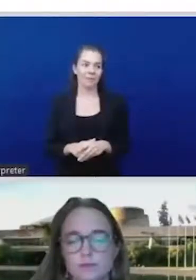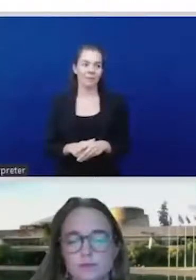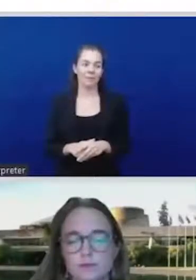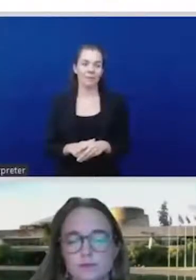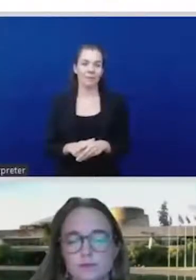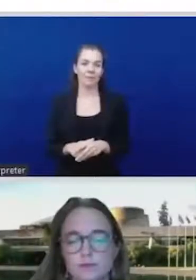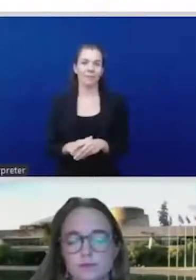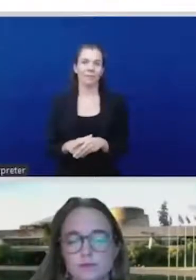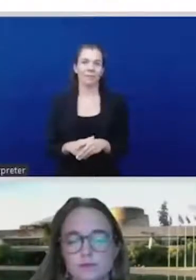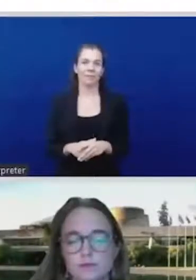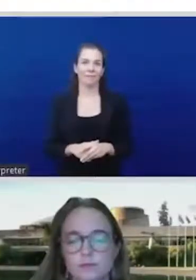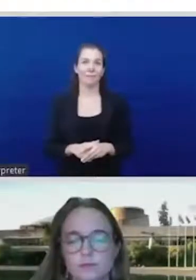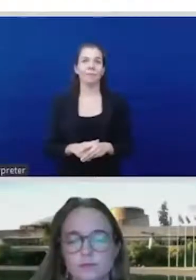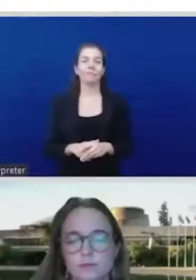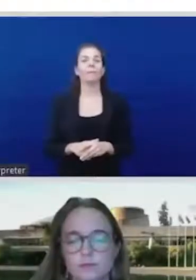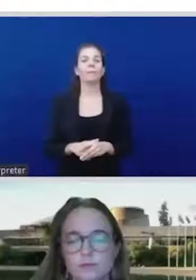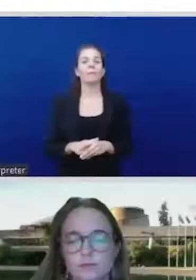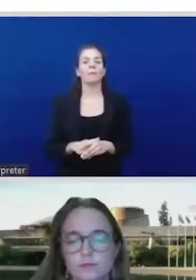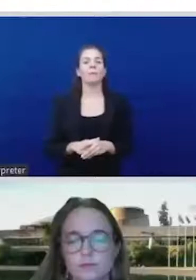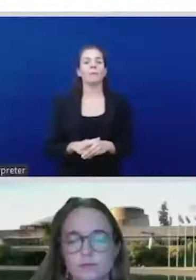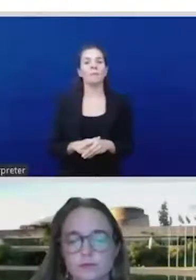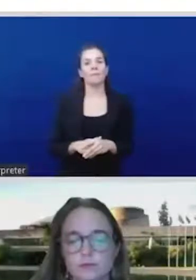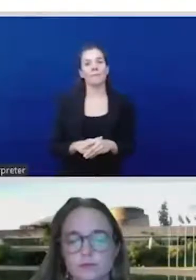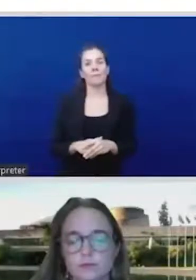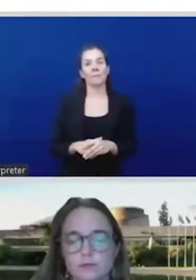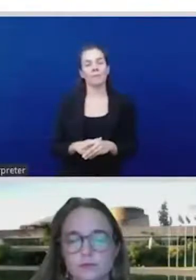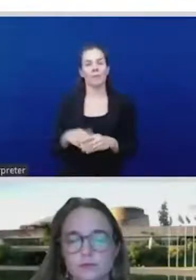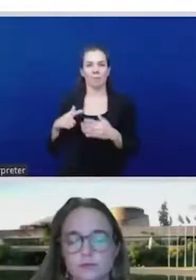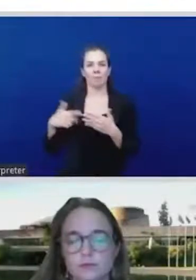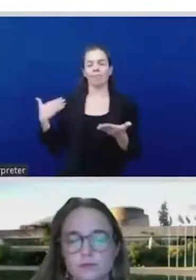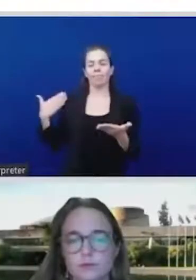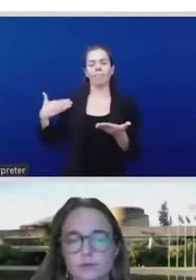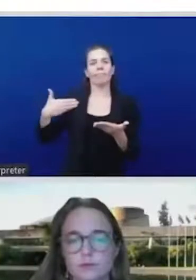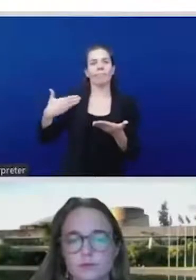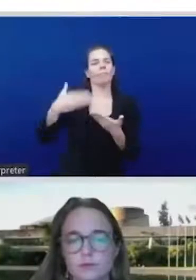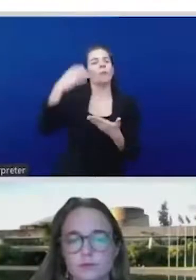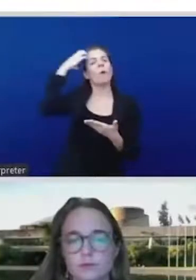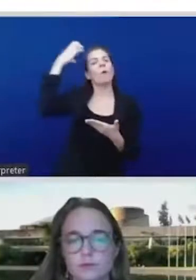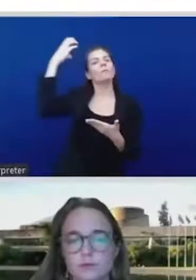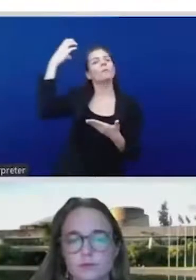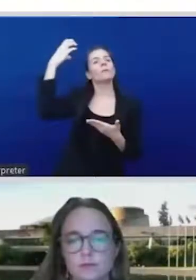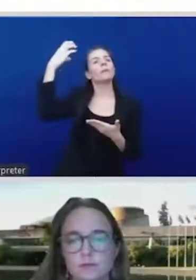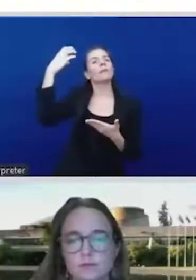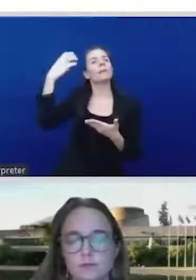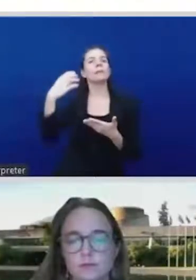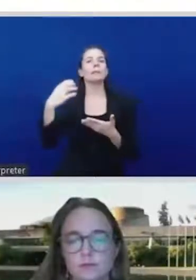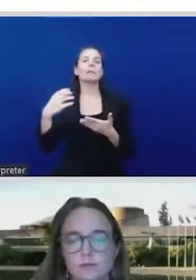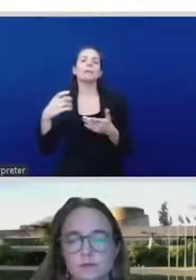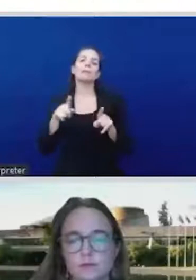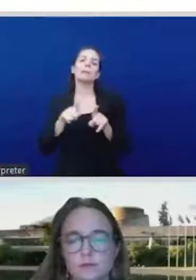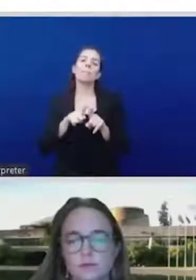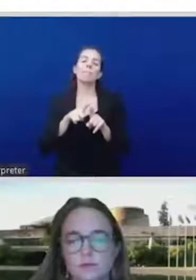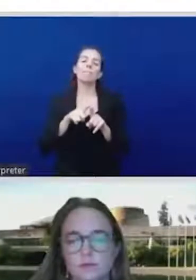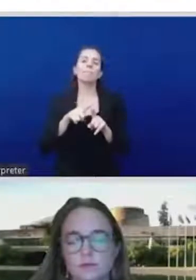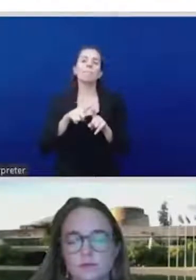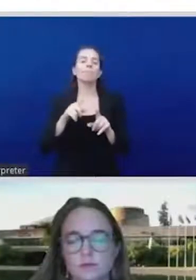seem to recognize that this is important for all governments. And I think that's a very major challenge. We have to think how we can seize this moment to actually